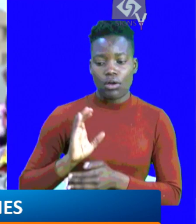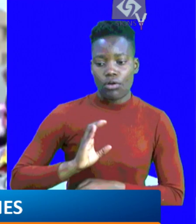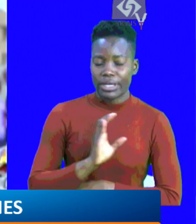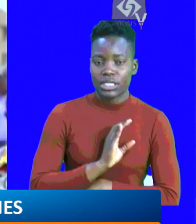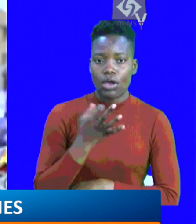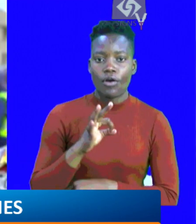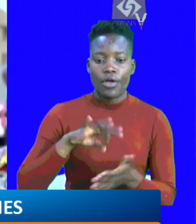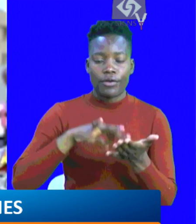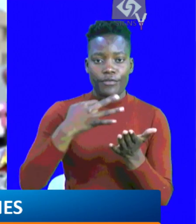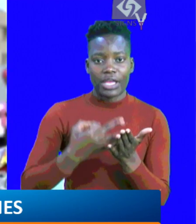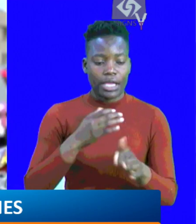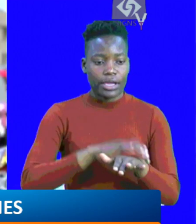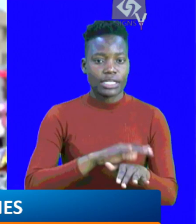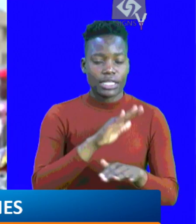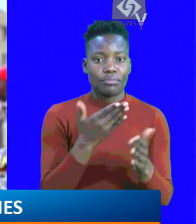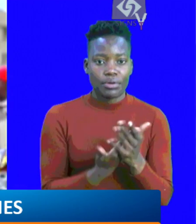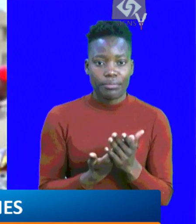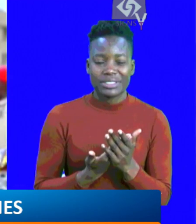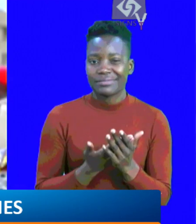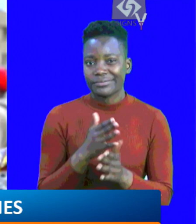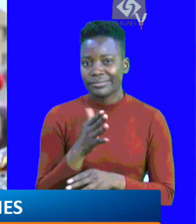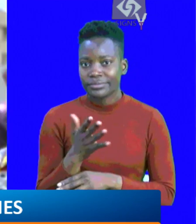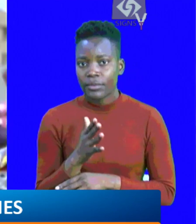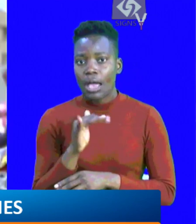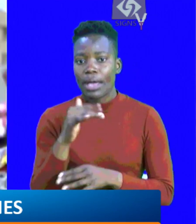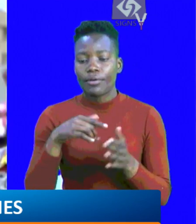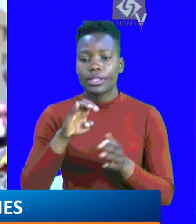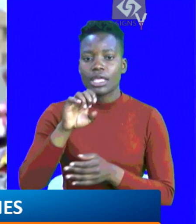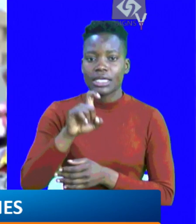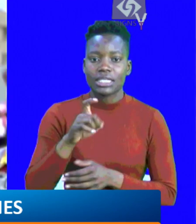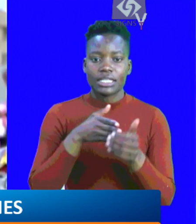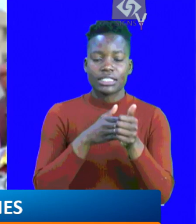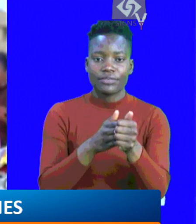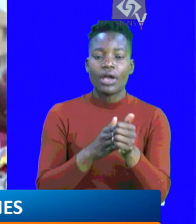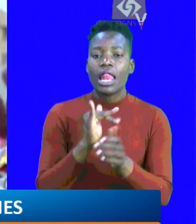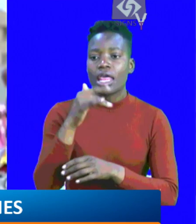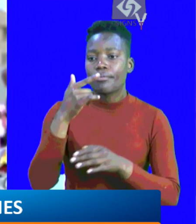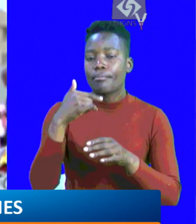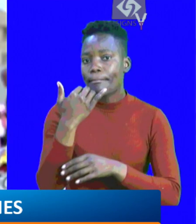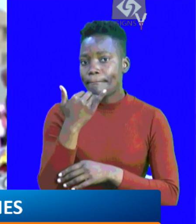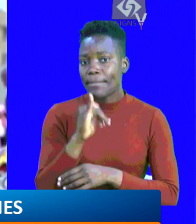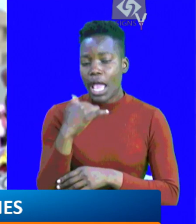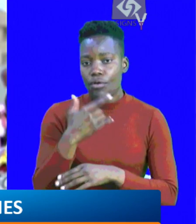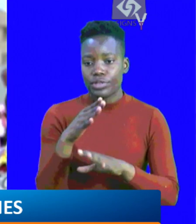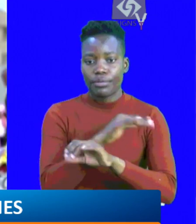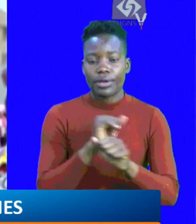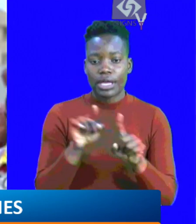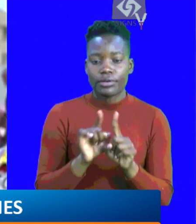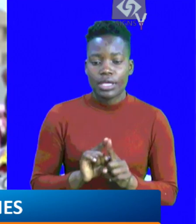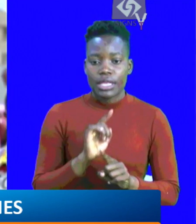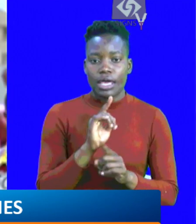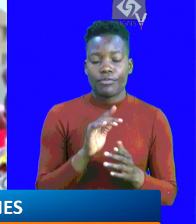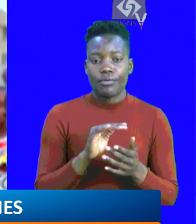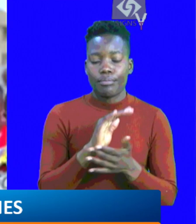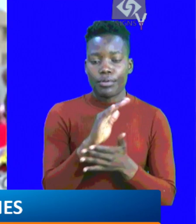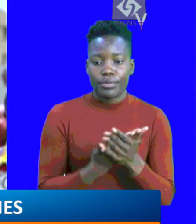Parliament, in its own wisdom through the Committee of Finance, has found the proposal by the executive led by the president and